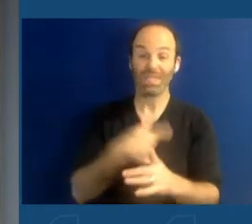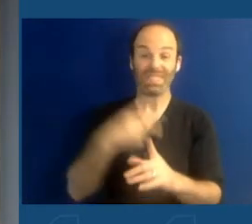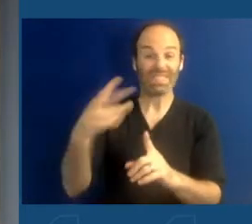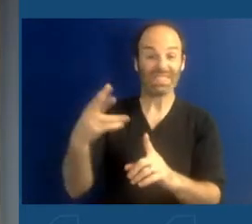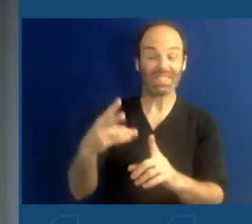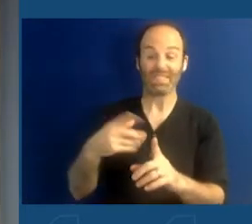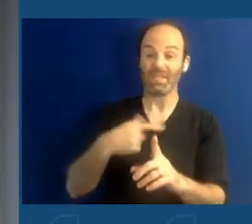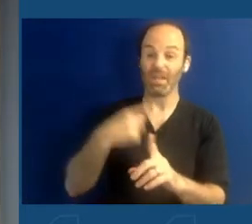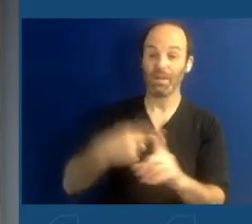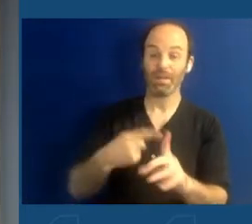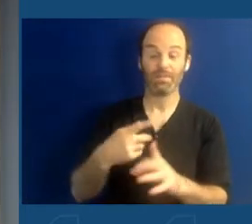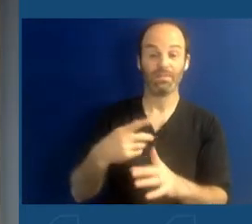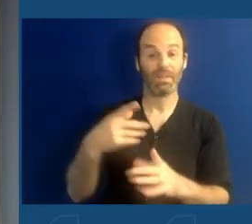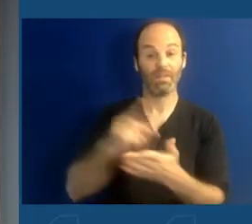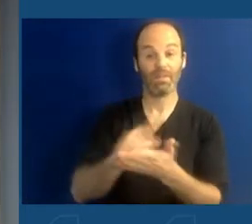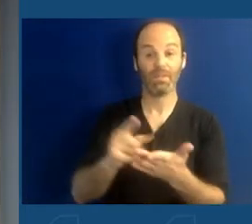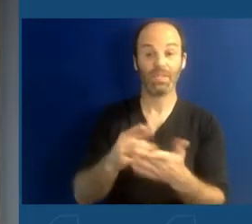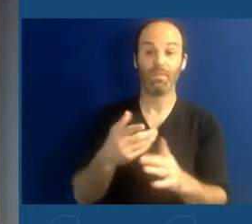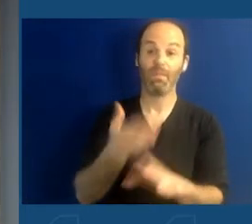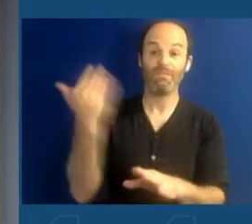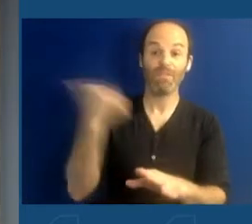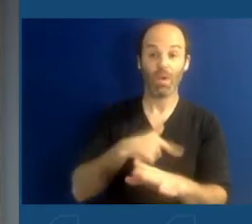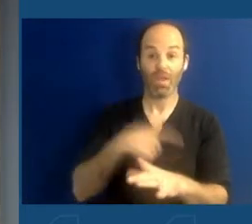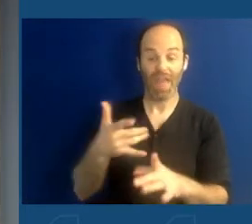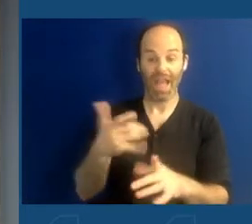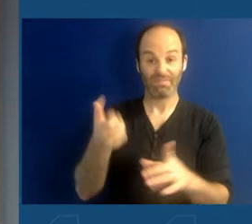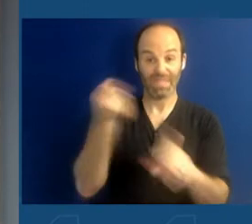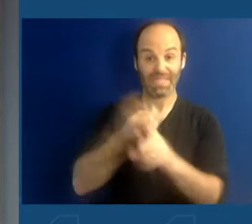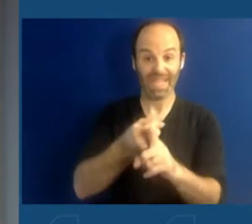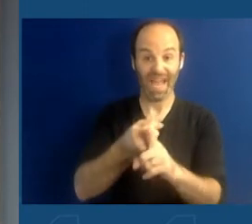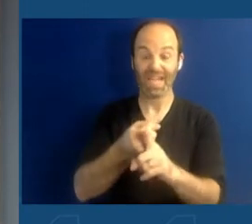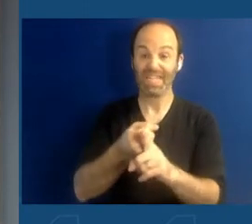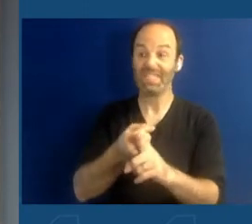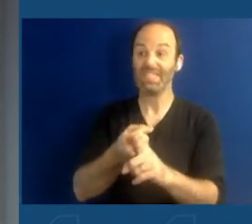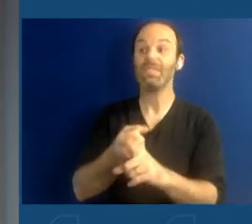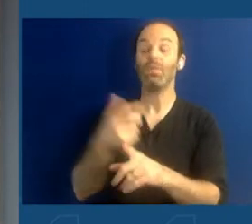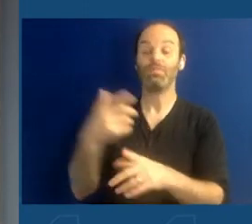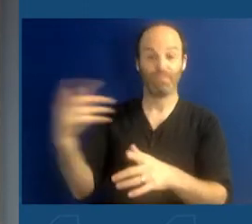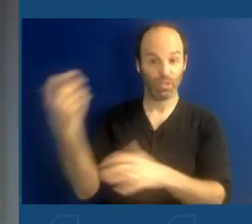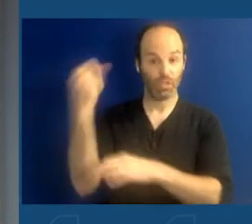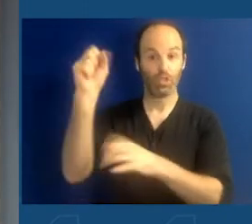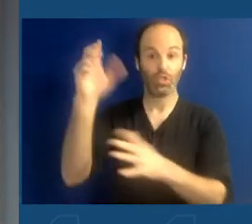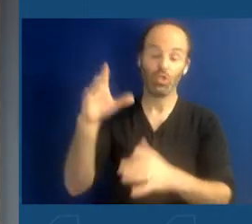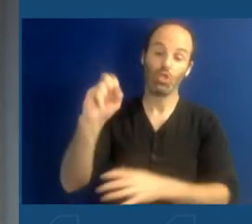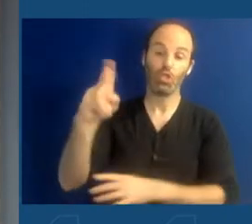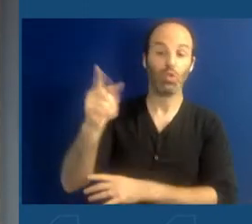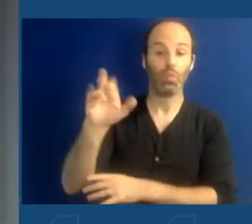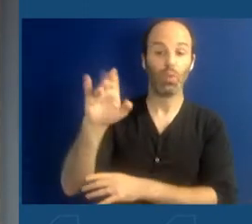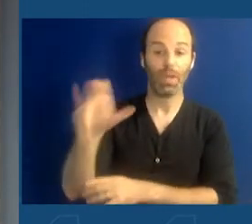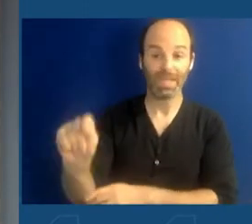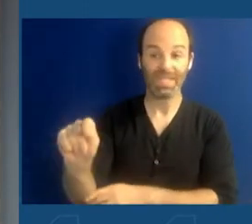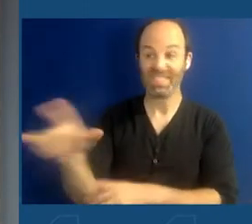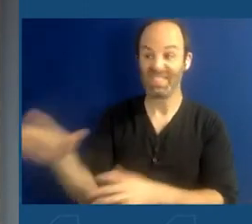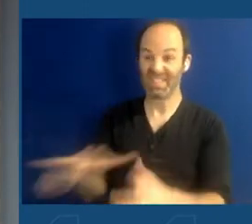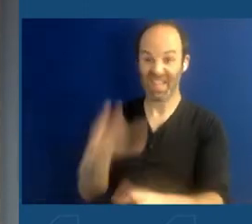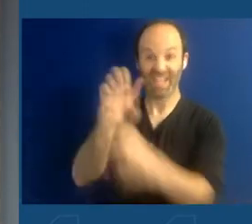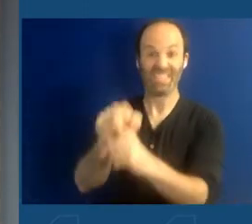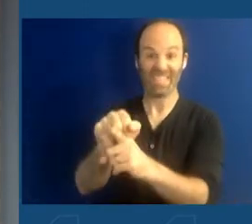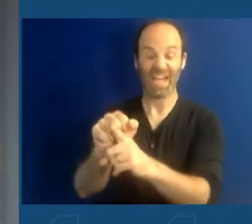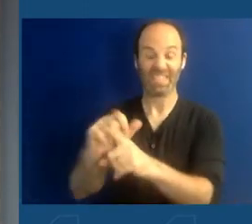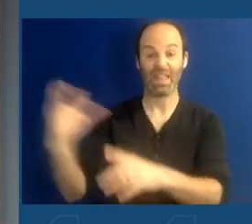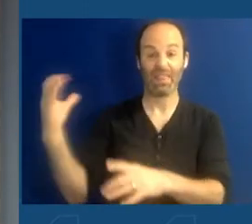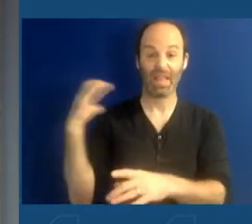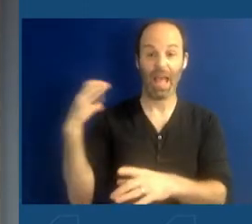attacked the Capitol. Last year, the LADL reports that over 600 incidents of domestic